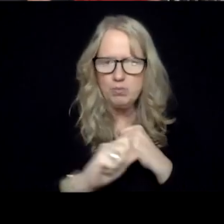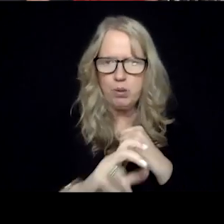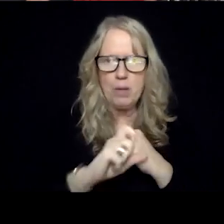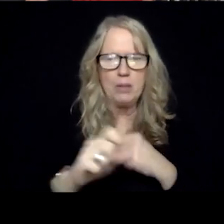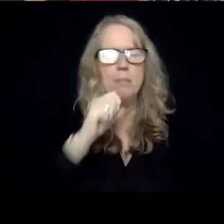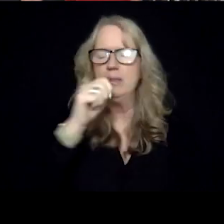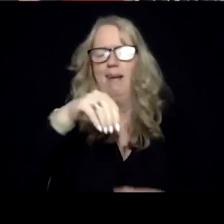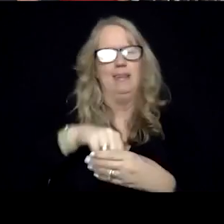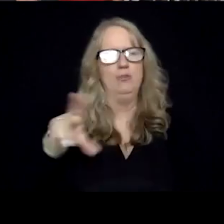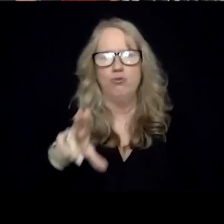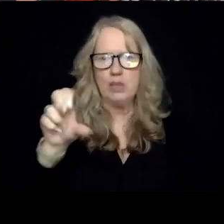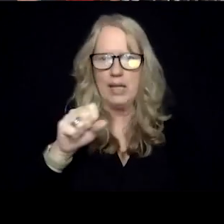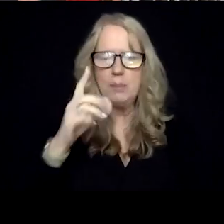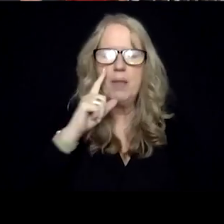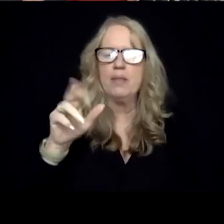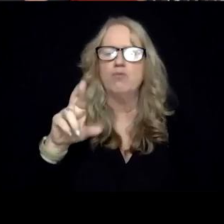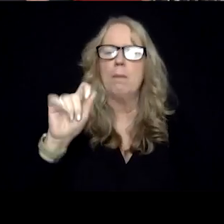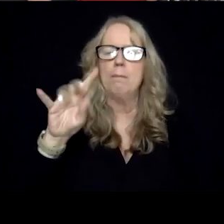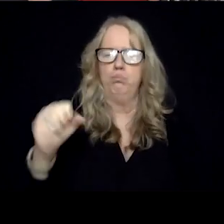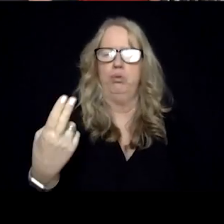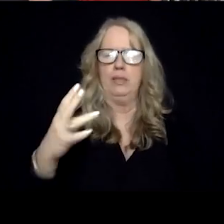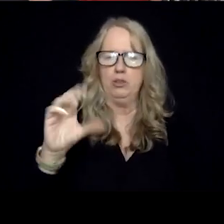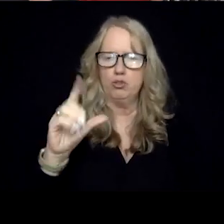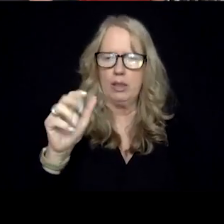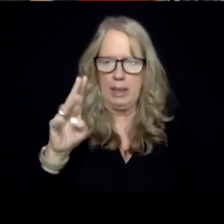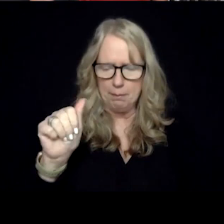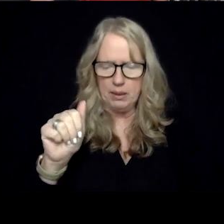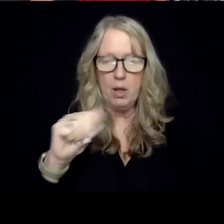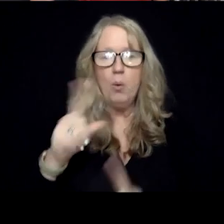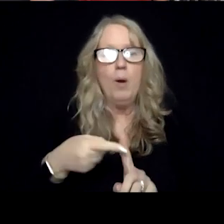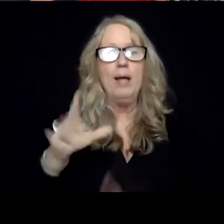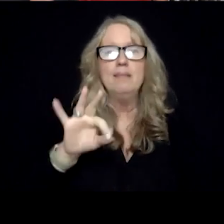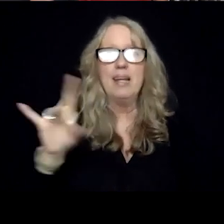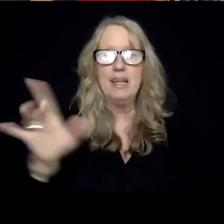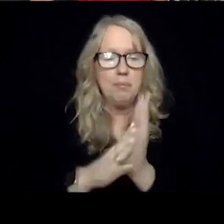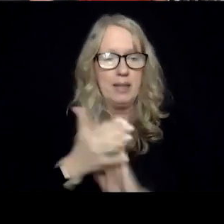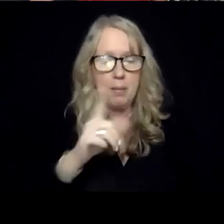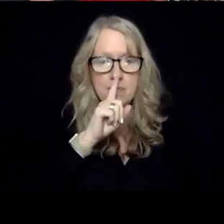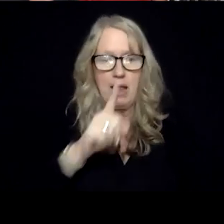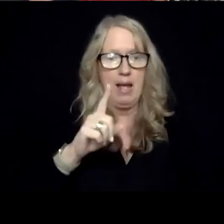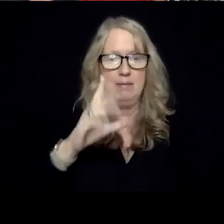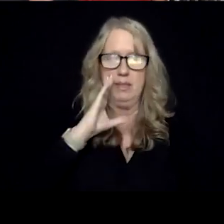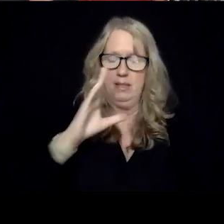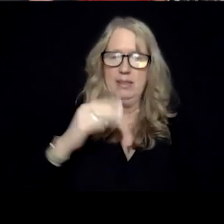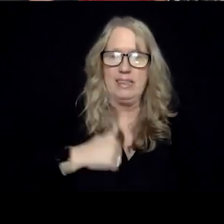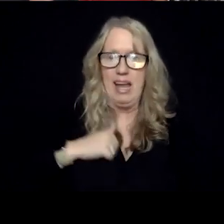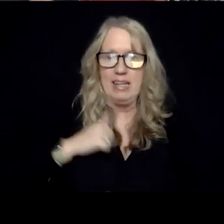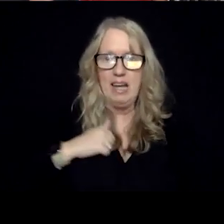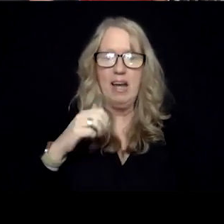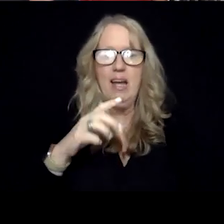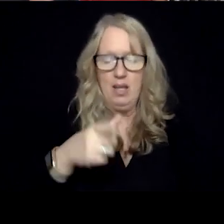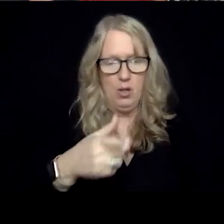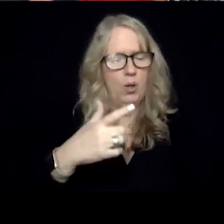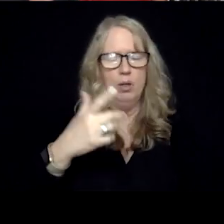in the United States. This is from British Columbia. As 988 went live on November 30th in Canada. And we have a